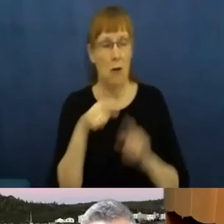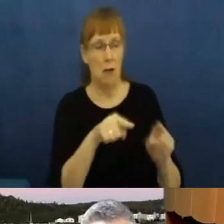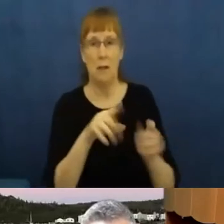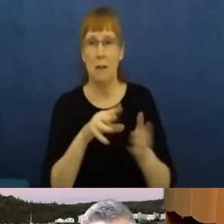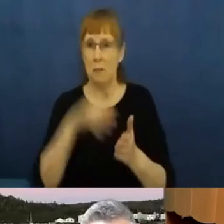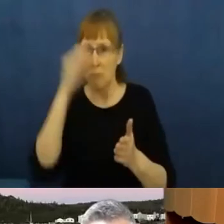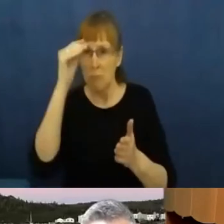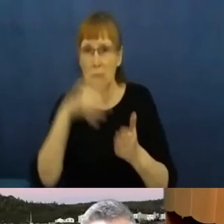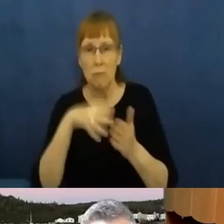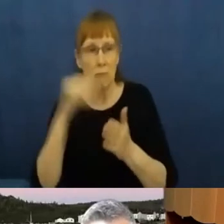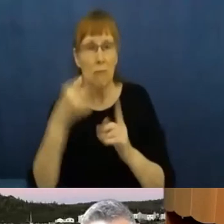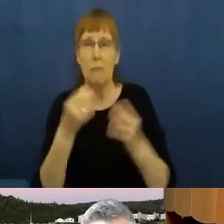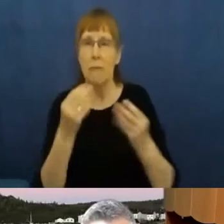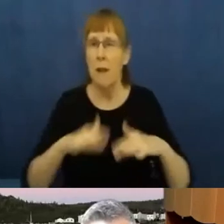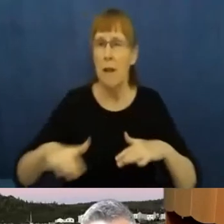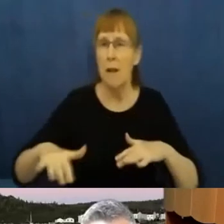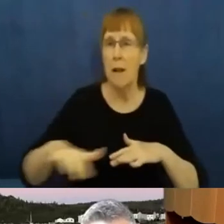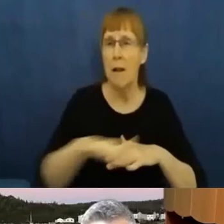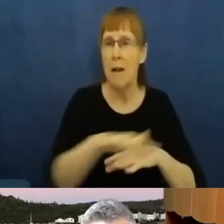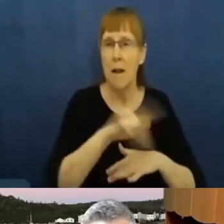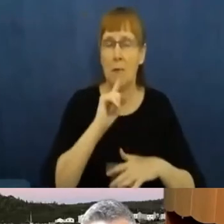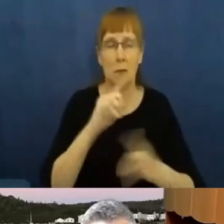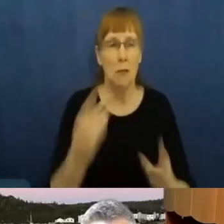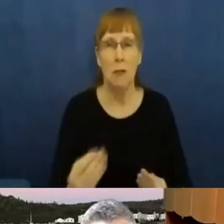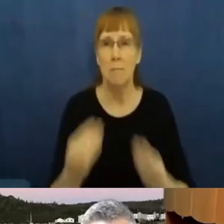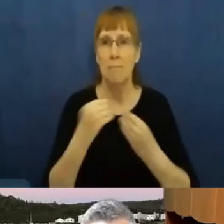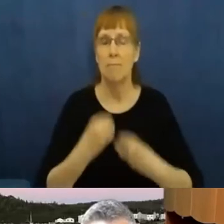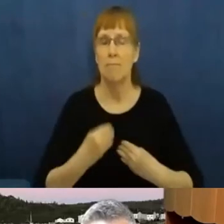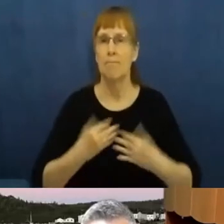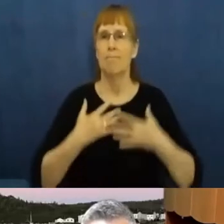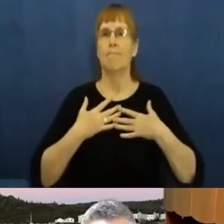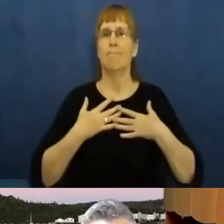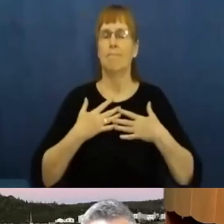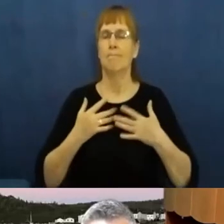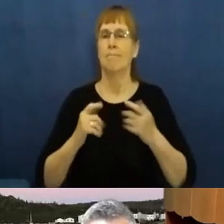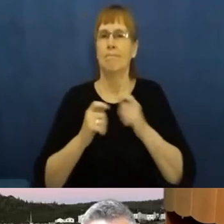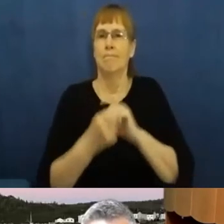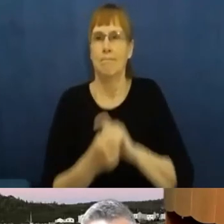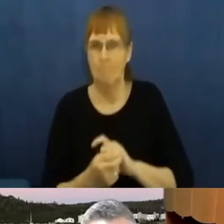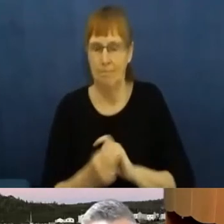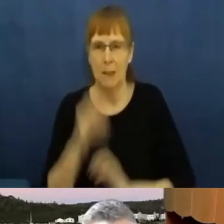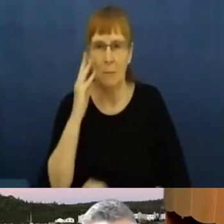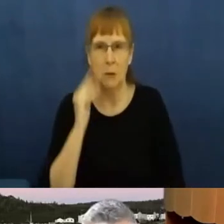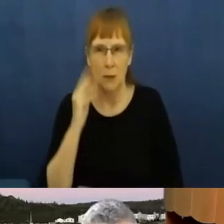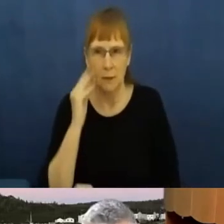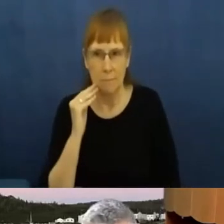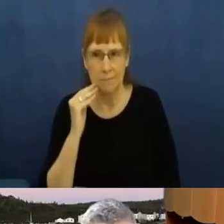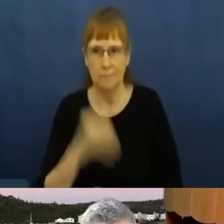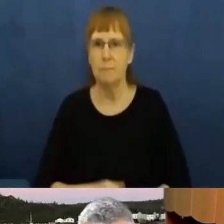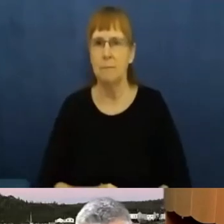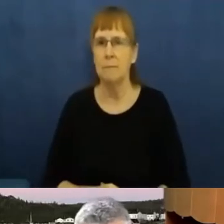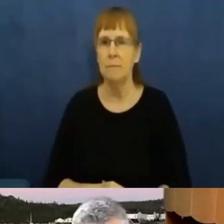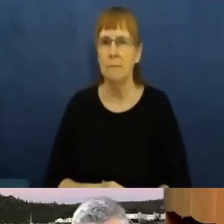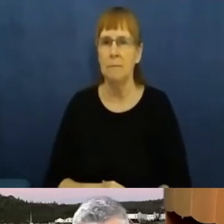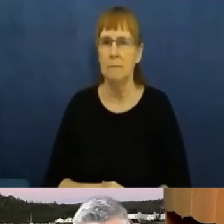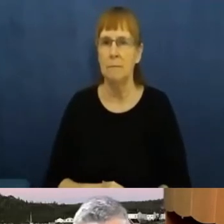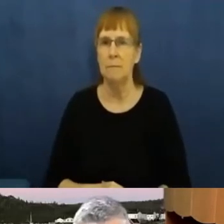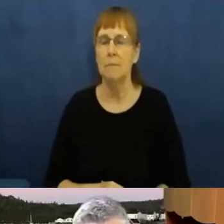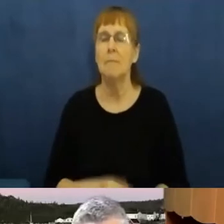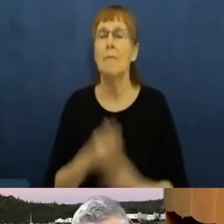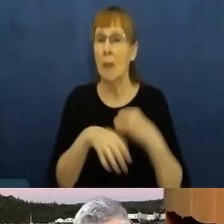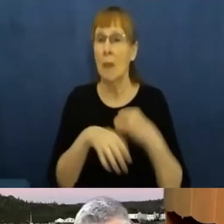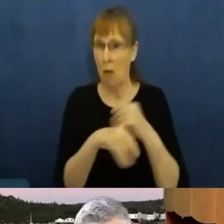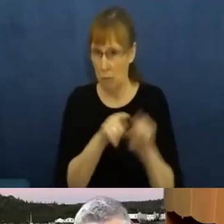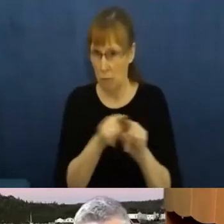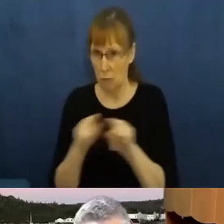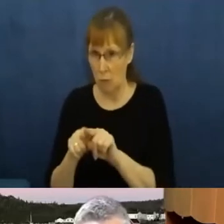from the land provided an enriching and transformative experience. De plus, la Fondation encourage activement